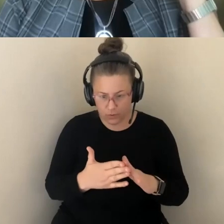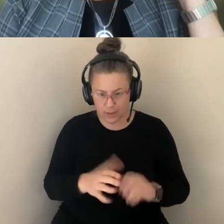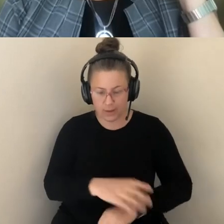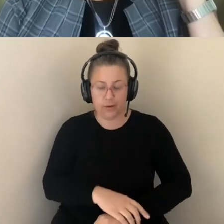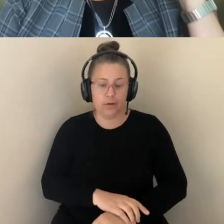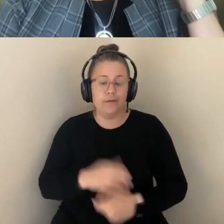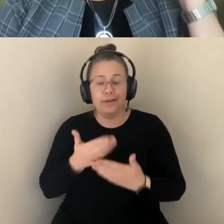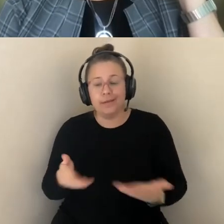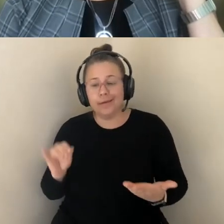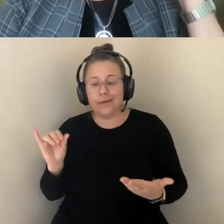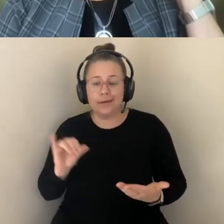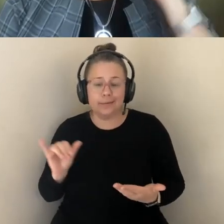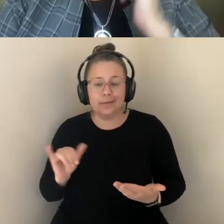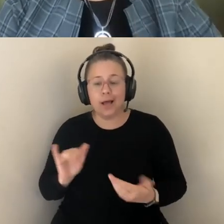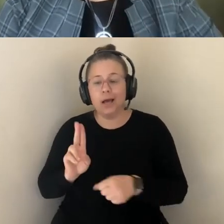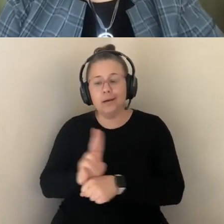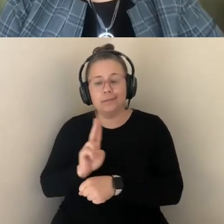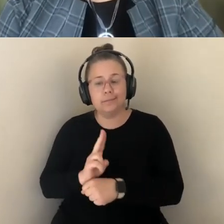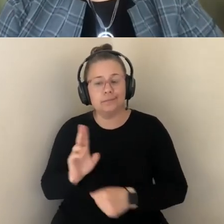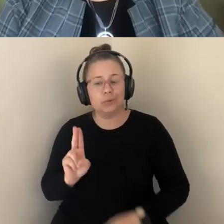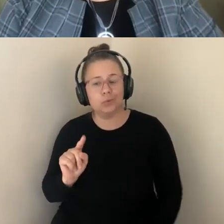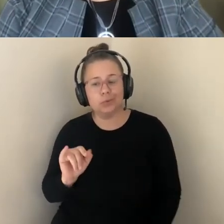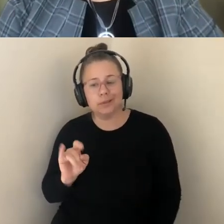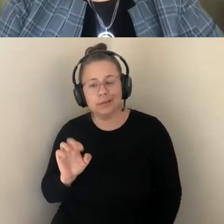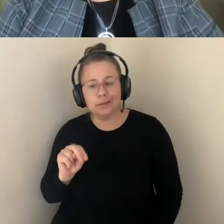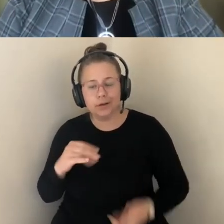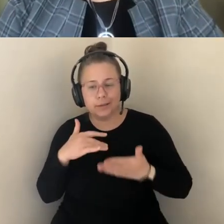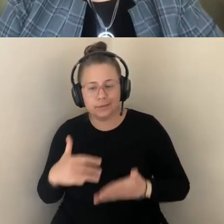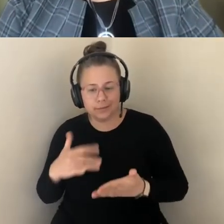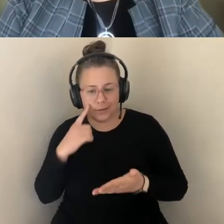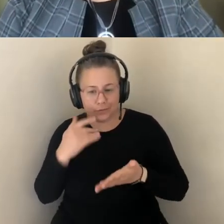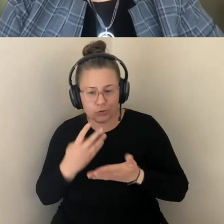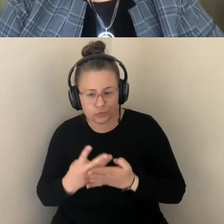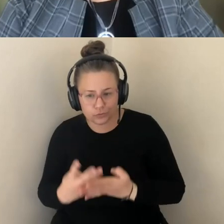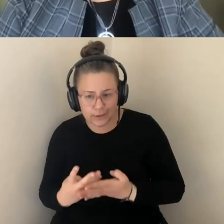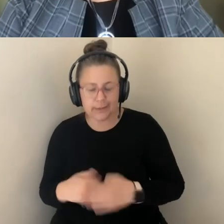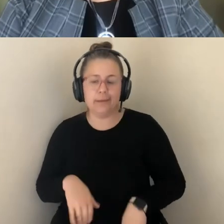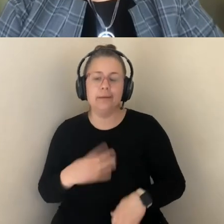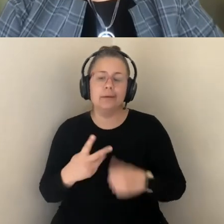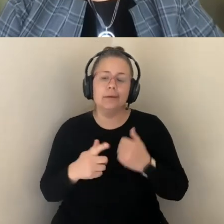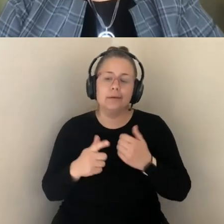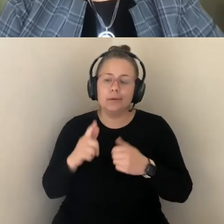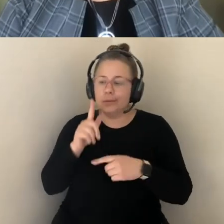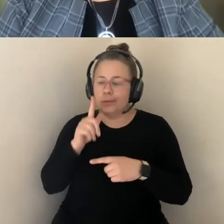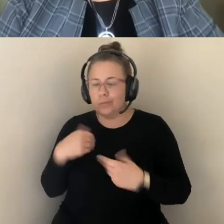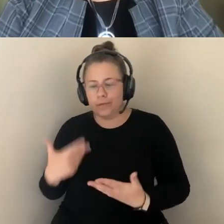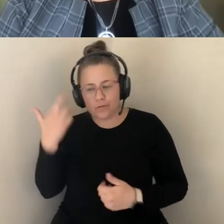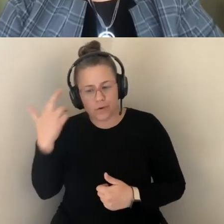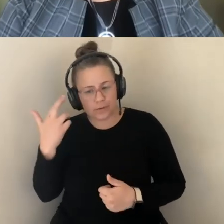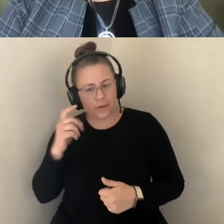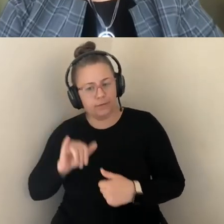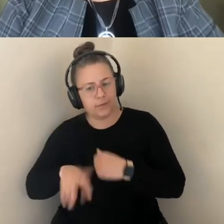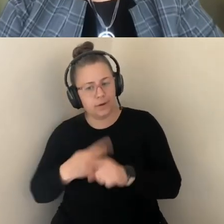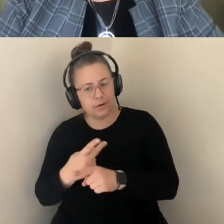UTILITARIAN STUDIES OF SCREENING, WHICH REVEALED THE SORT OF PUBLIC HEALTH RATIONALE FOR SUCH PROGRAMS, AND THE DIFFERENT PROCESSES